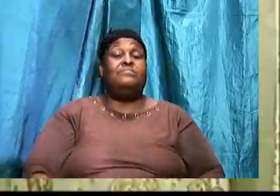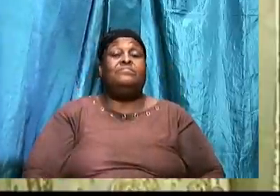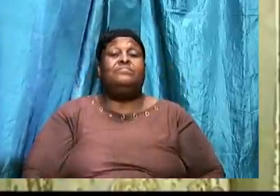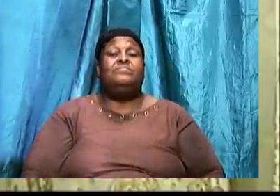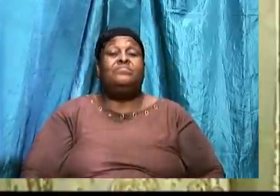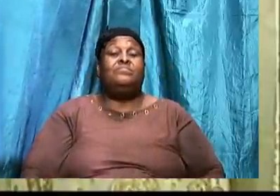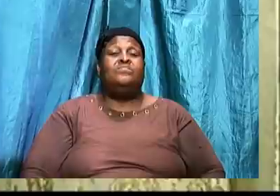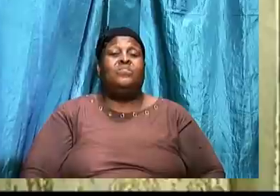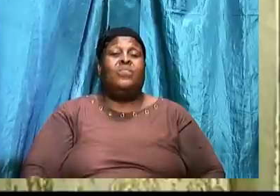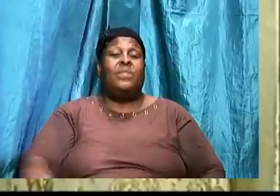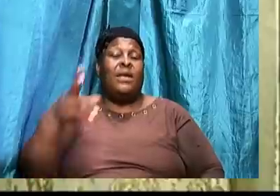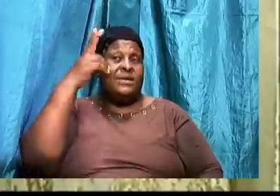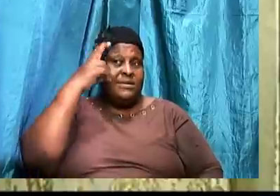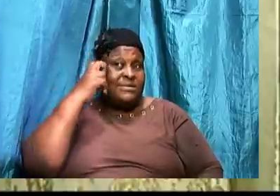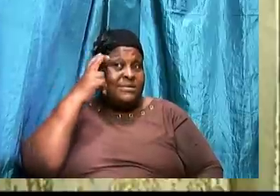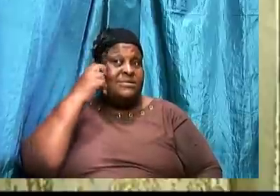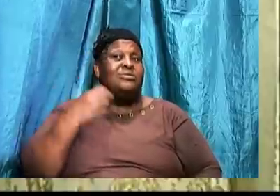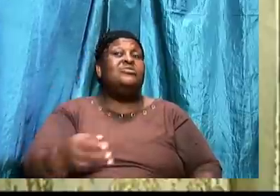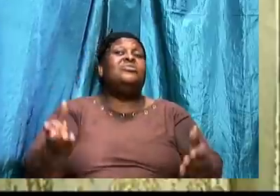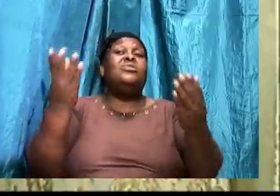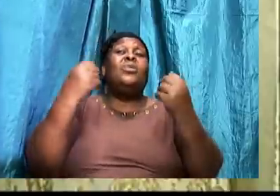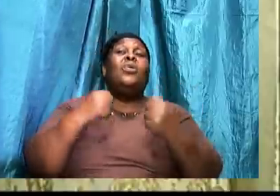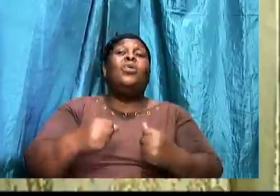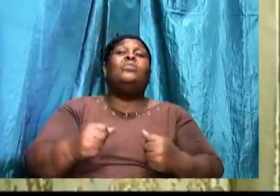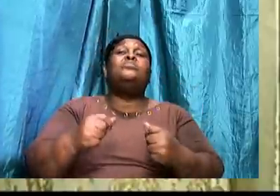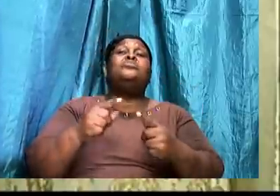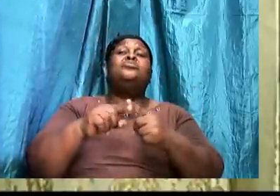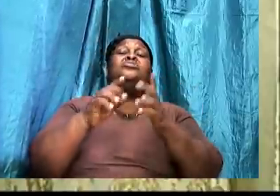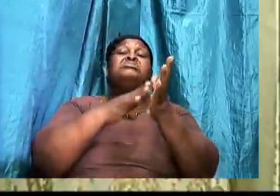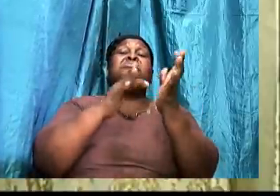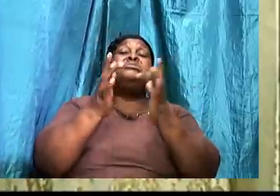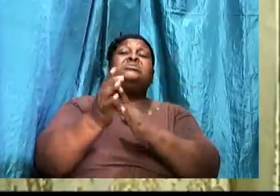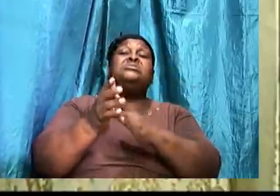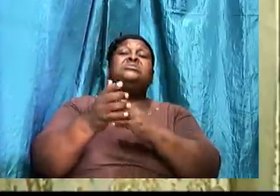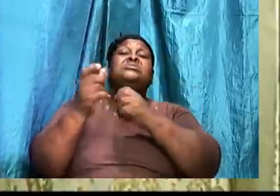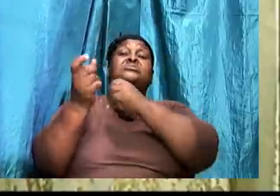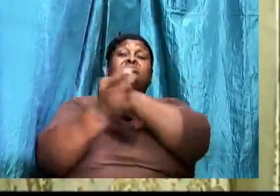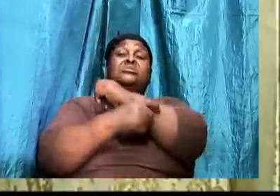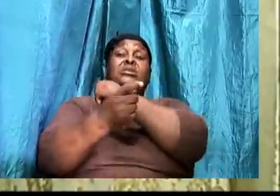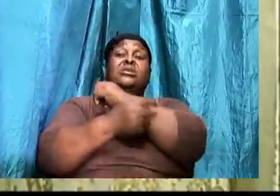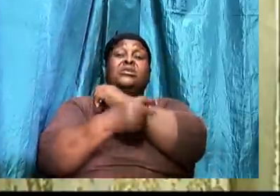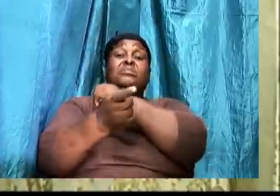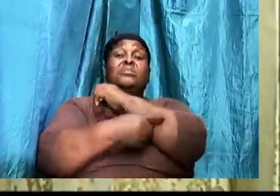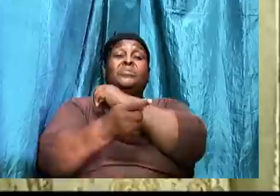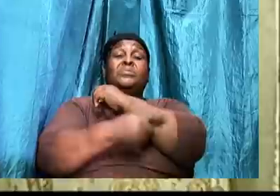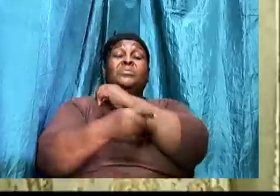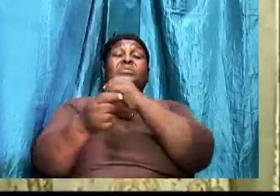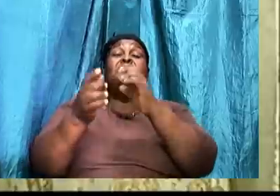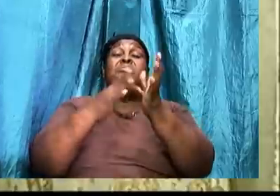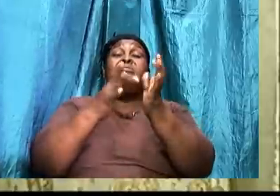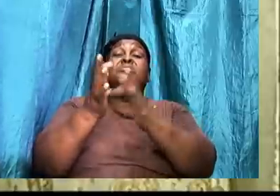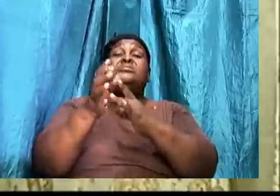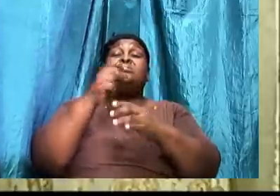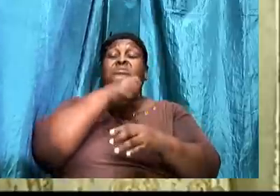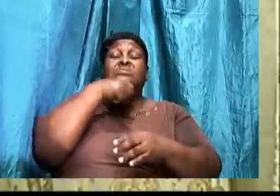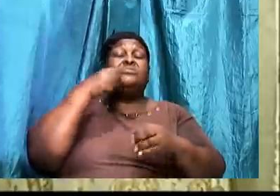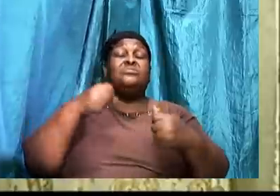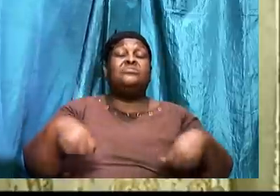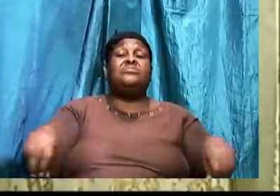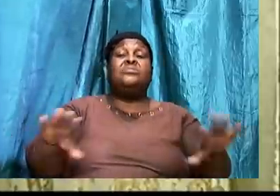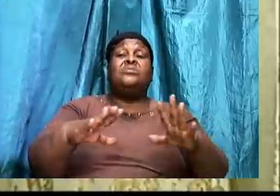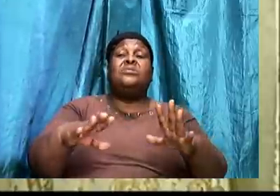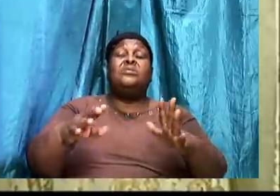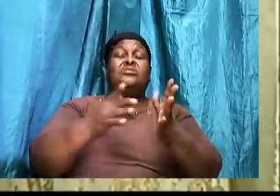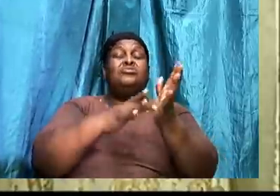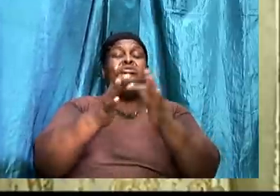Satan came up against Jesus to tempt him in the wilderness. And the Bible says. And Jesus being full